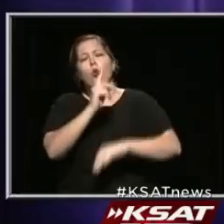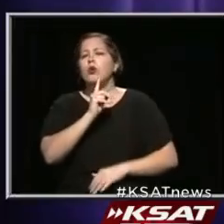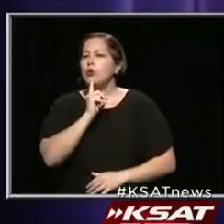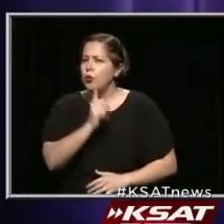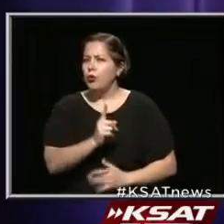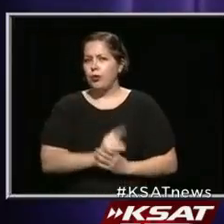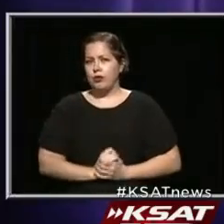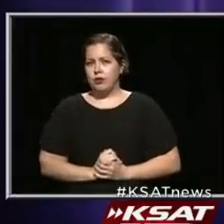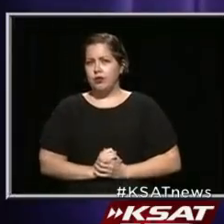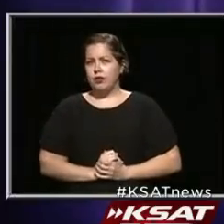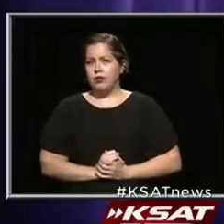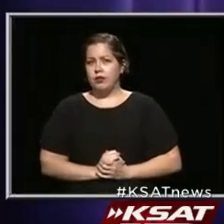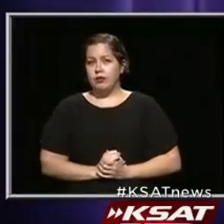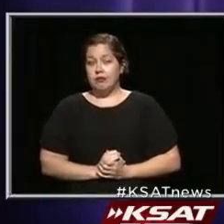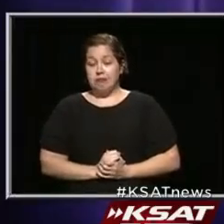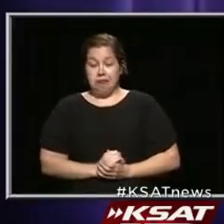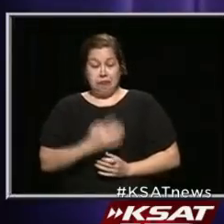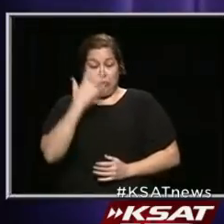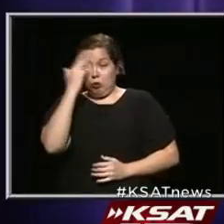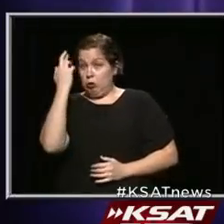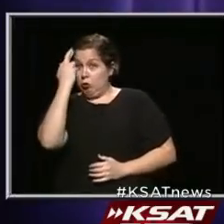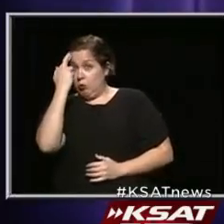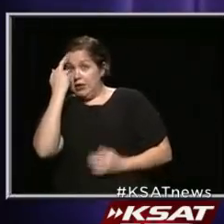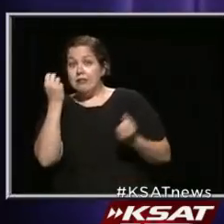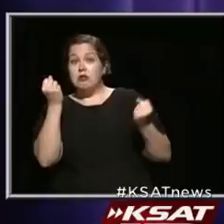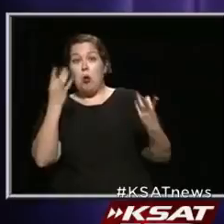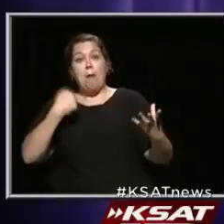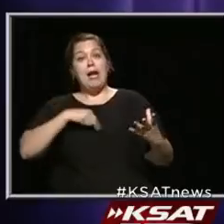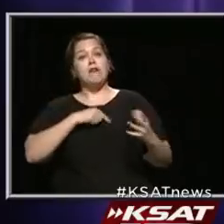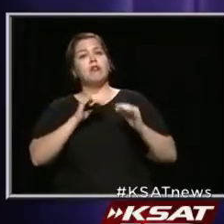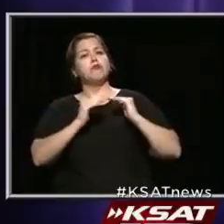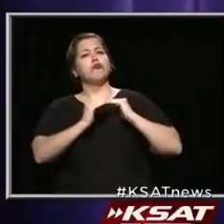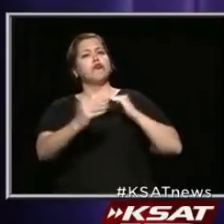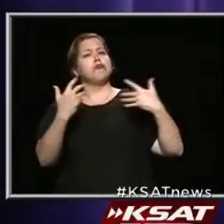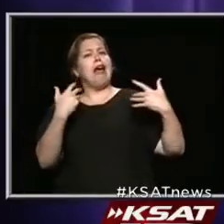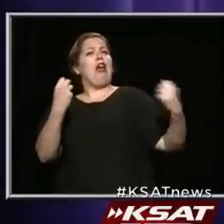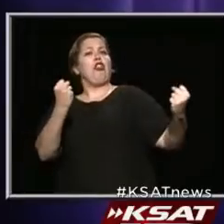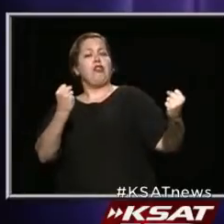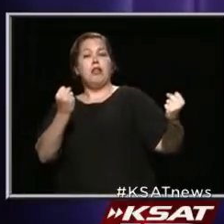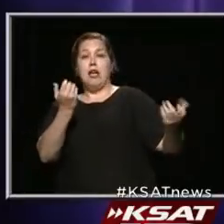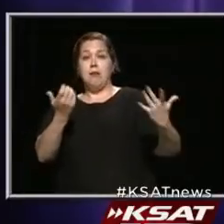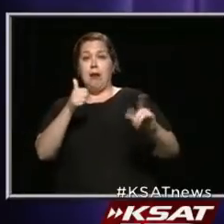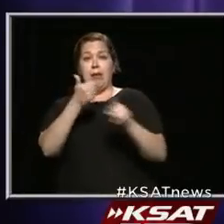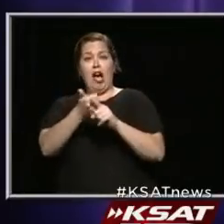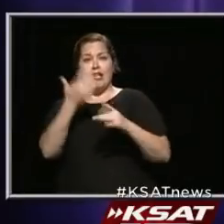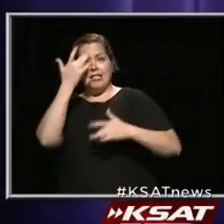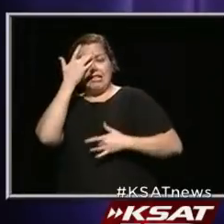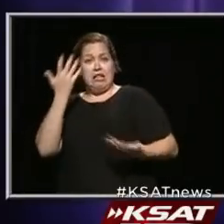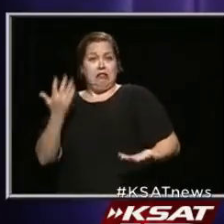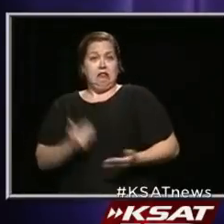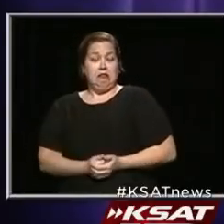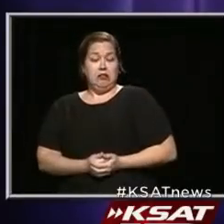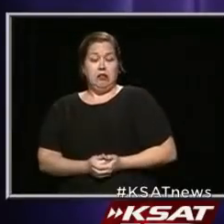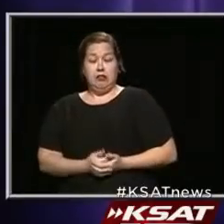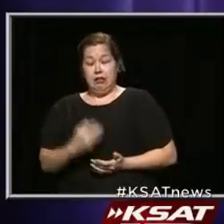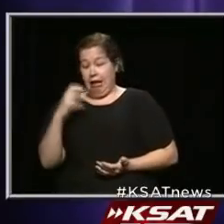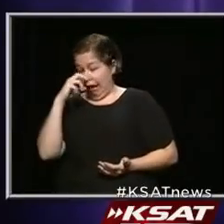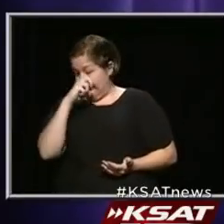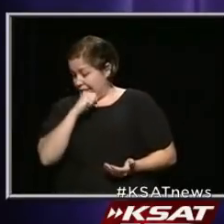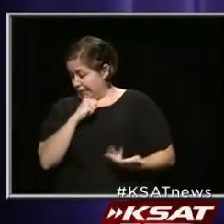why so many of us are healthy and may have got it. I guess